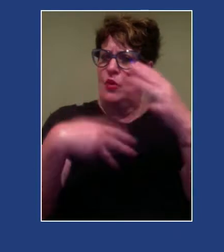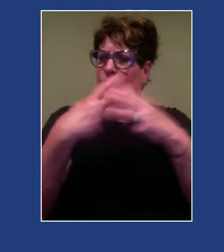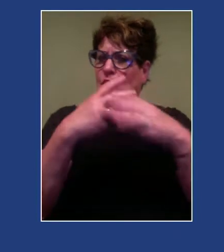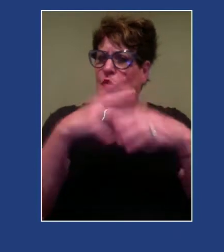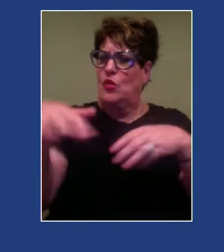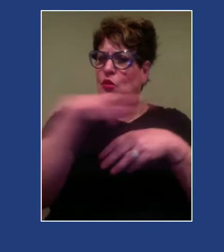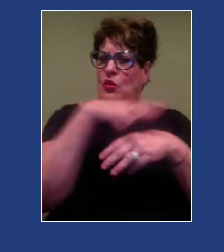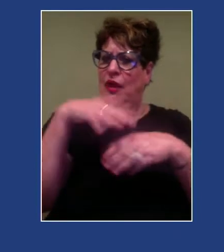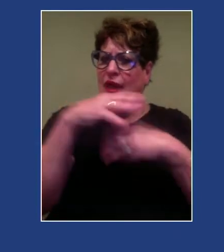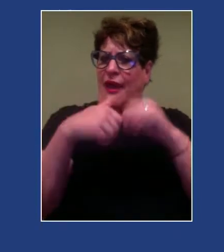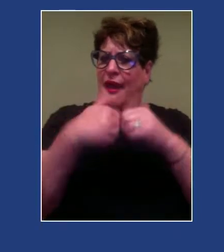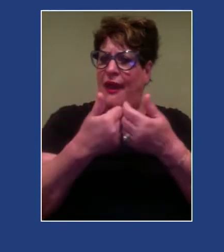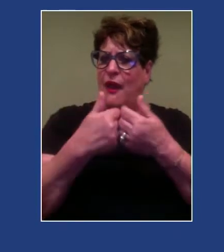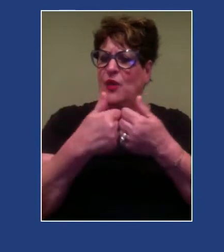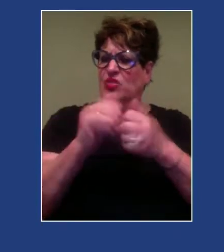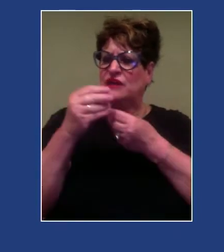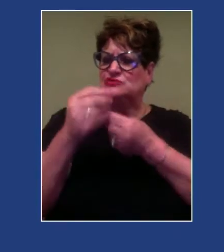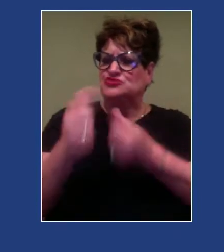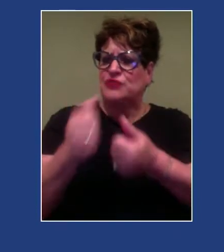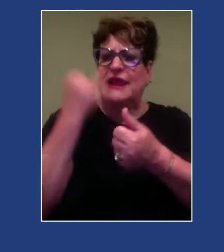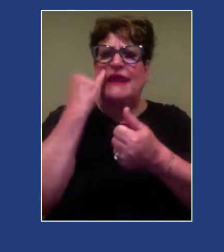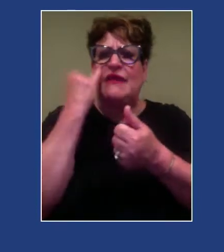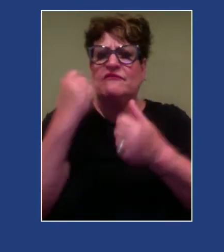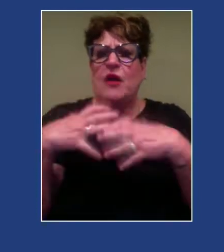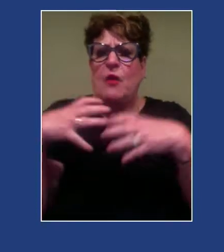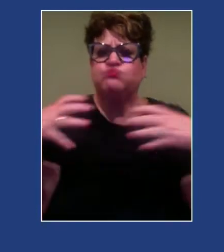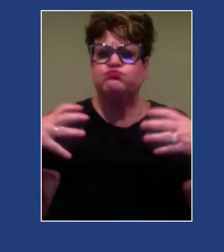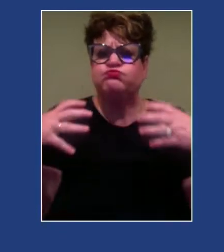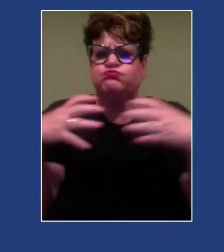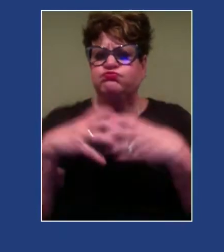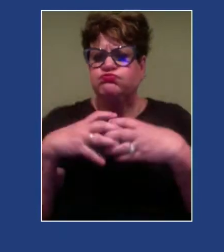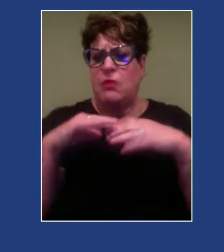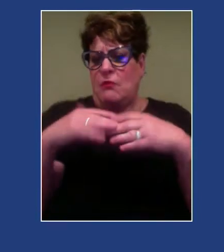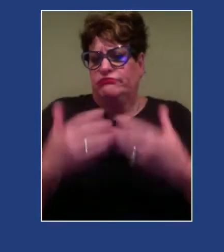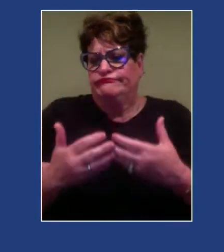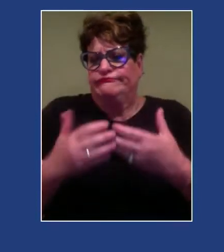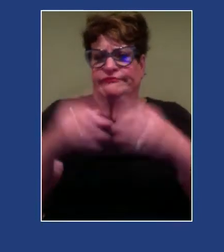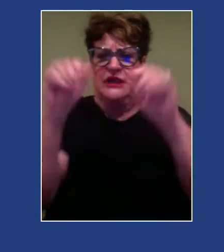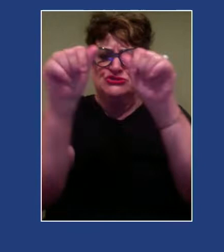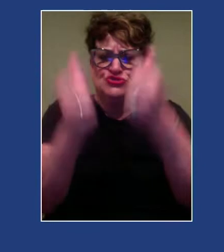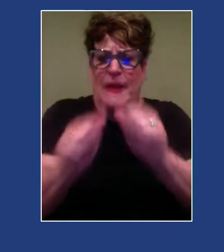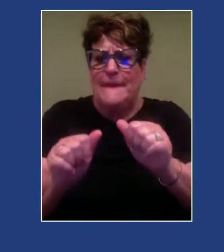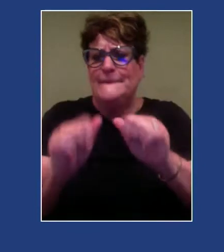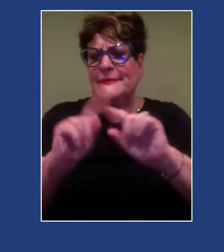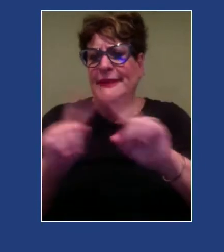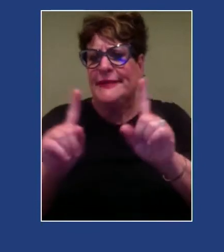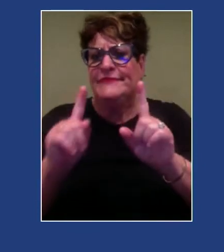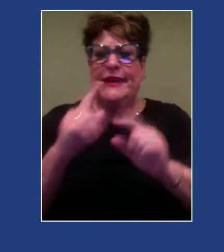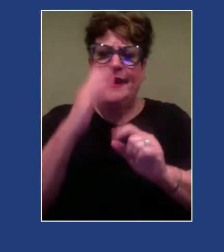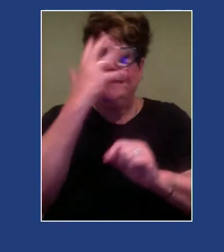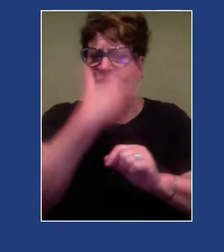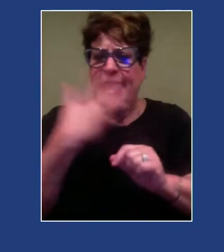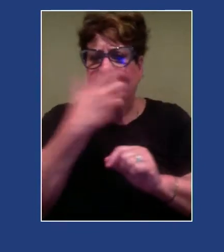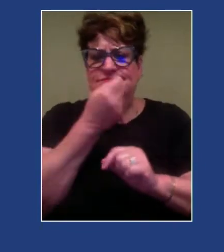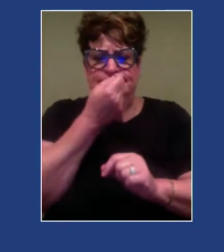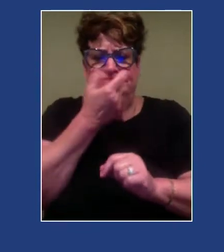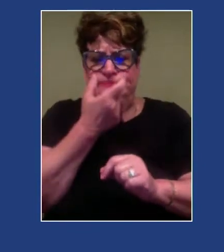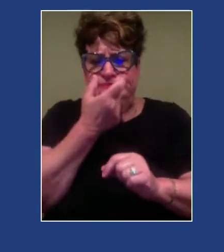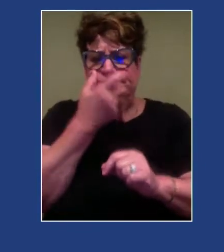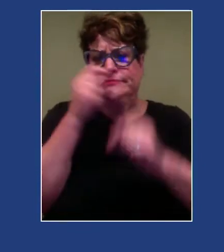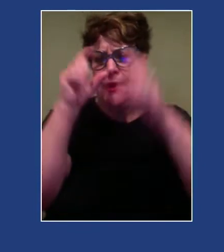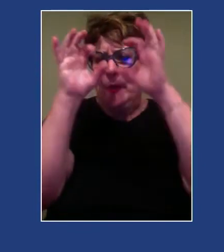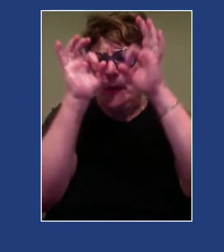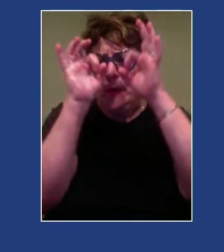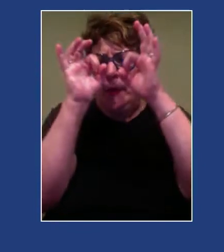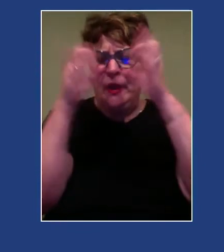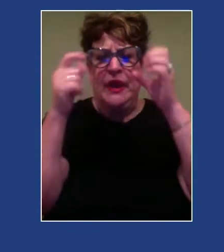folks with different body sizes and different body shapes, right? How are people's facial features seen?